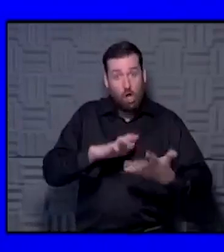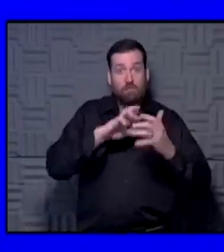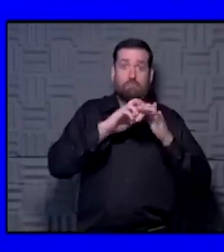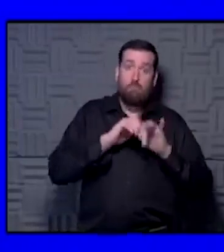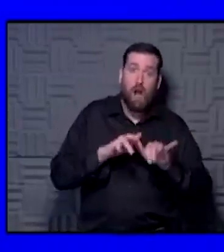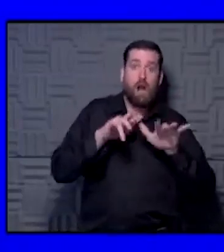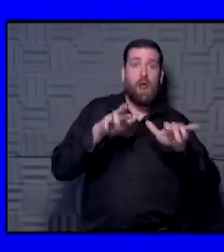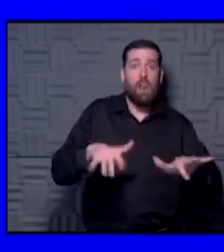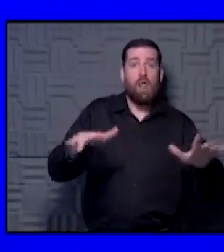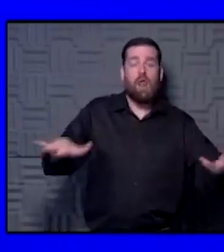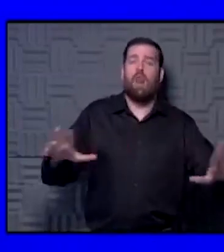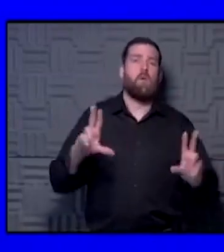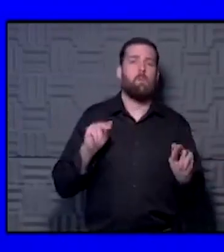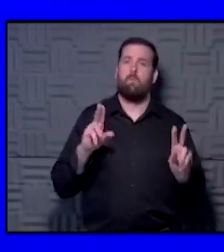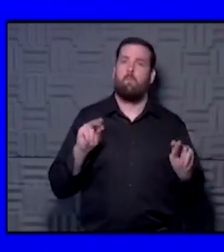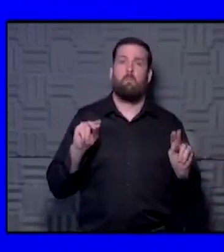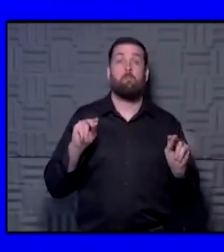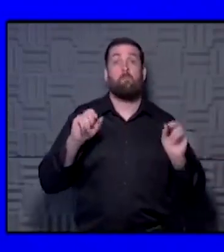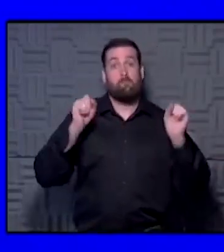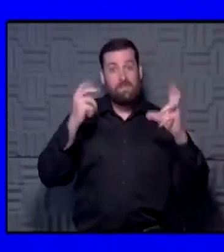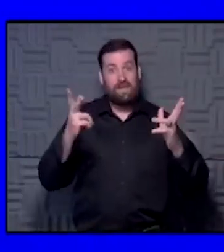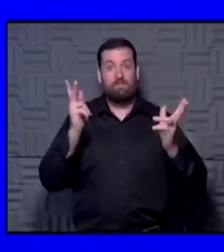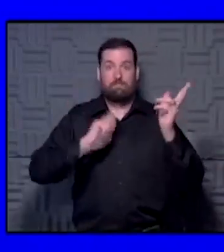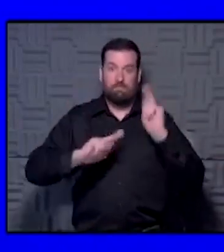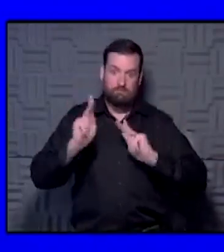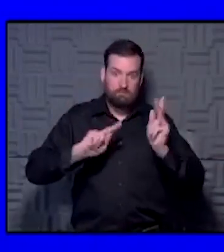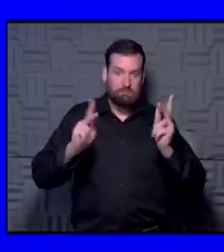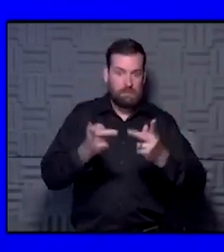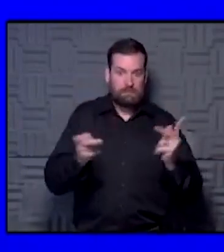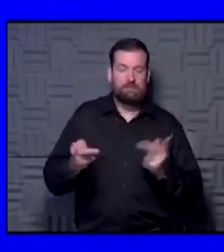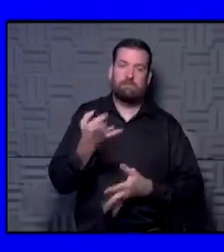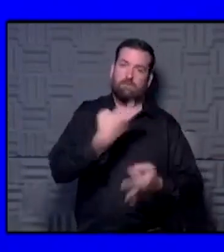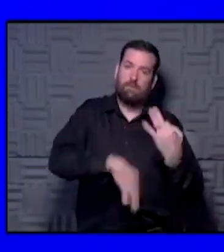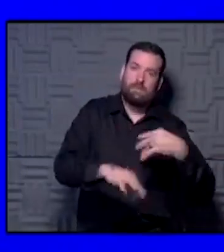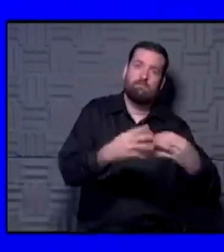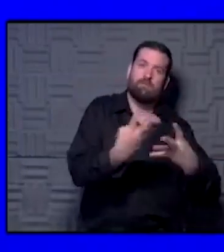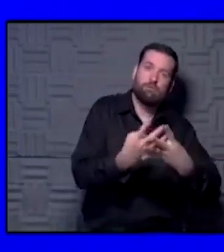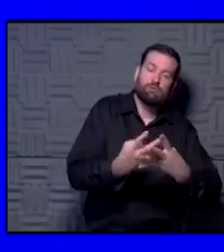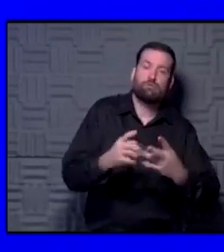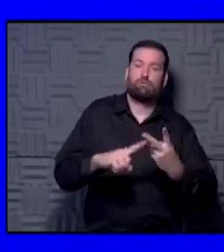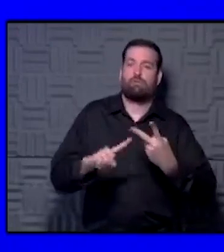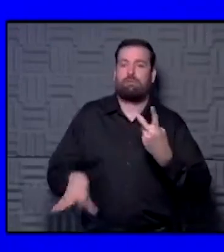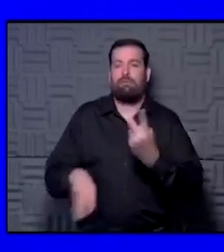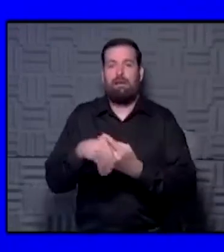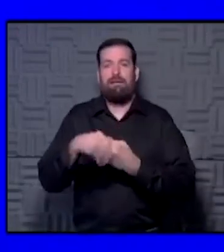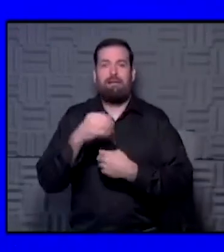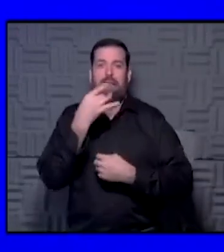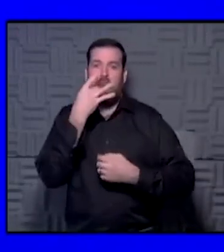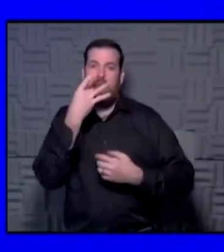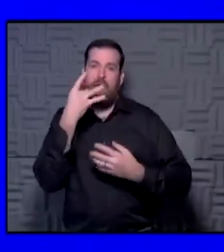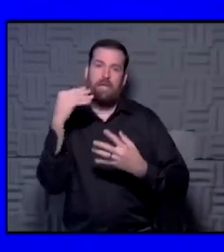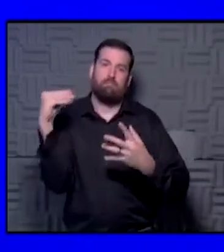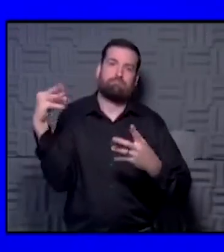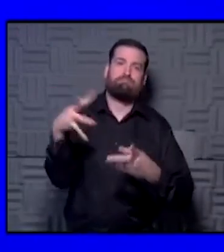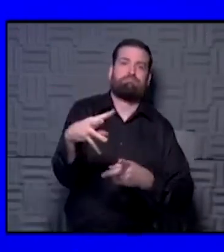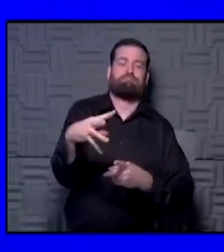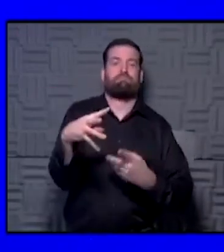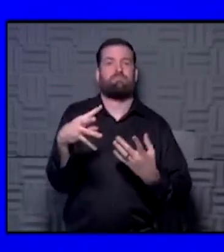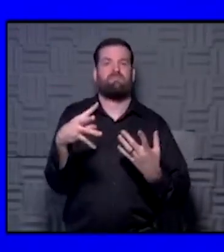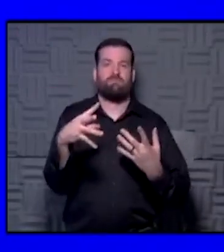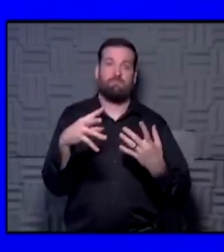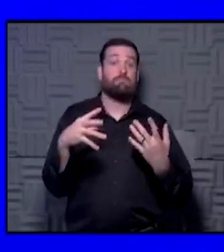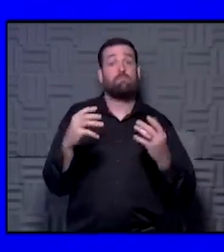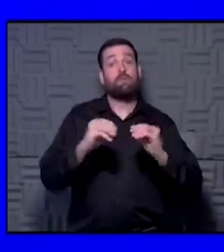disease. I know a lot of places have gone above and beyond to get new filters and light in their systems, things of that nature.